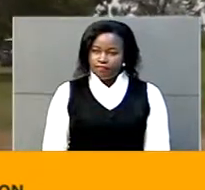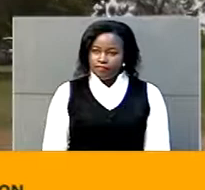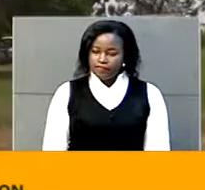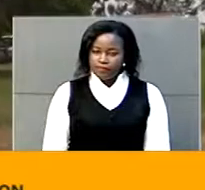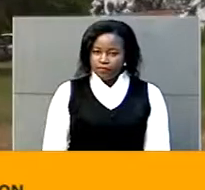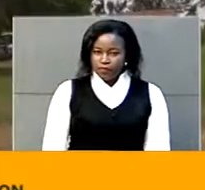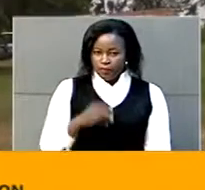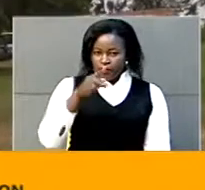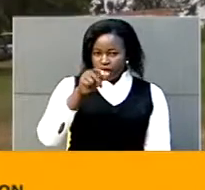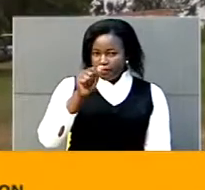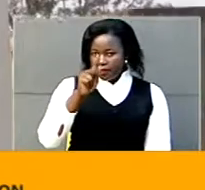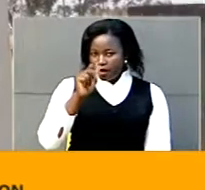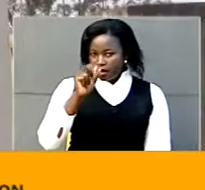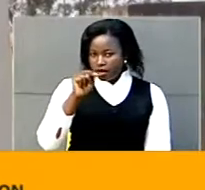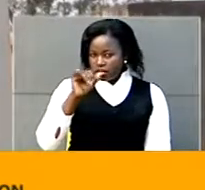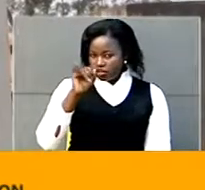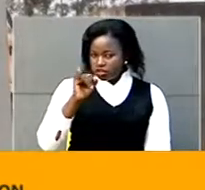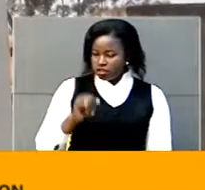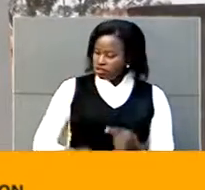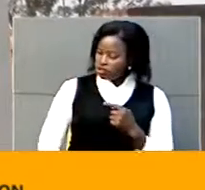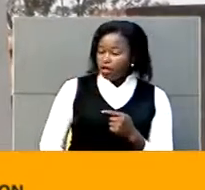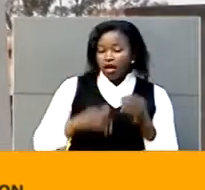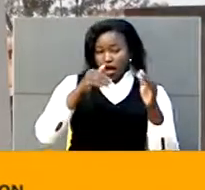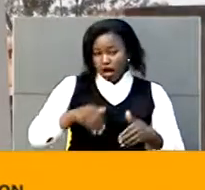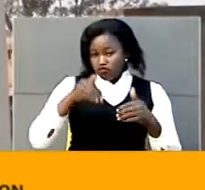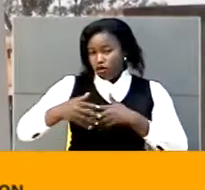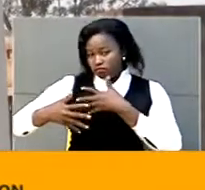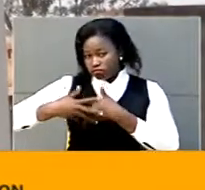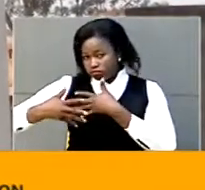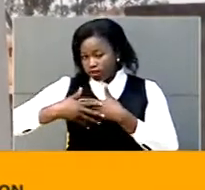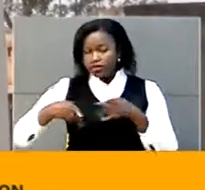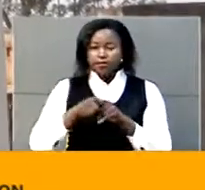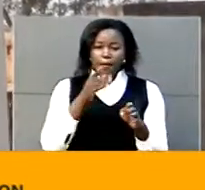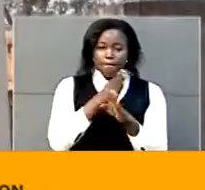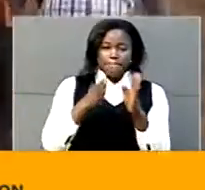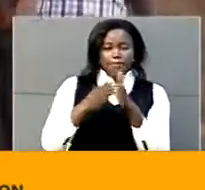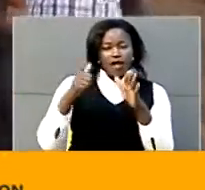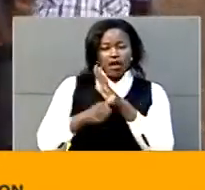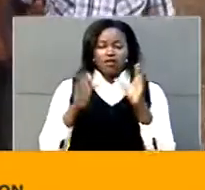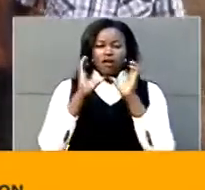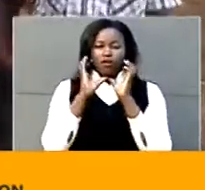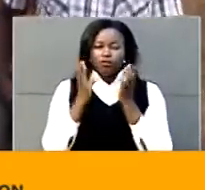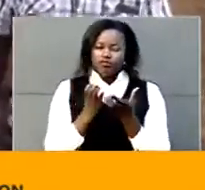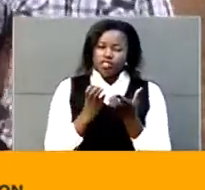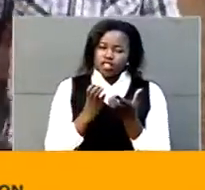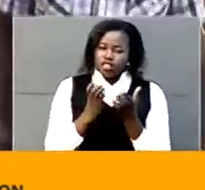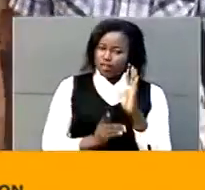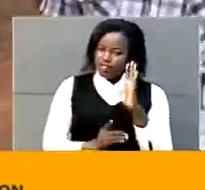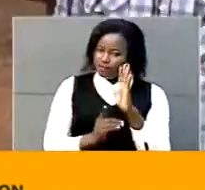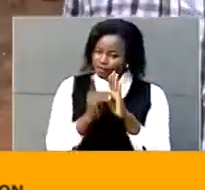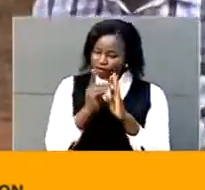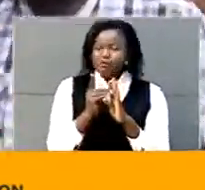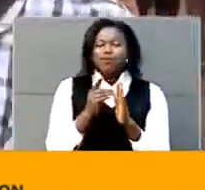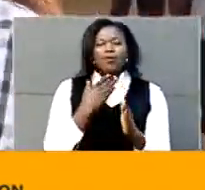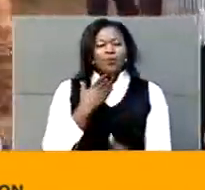pakani community grain store is an agro processing facility constructed under the community agriculture infrastructure improvement to